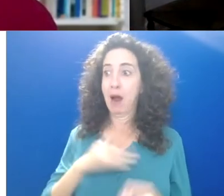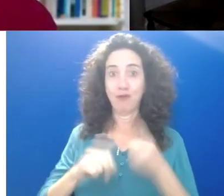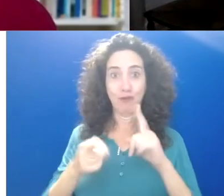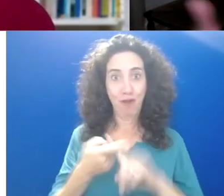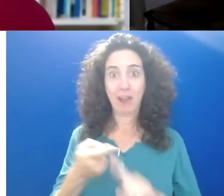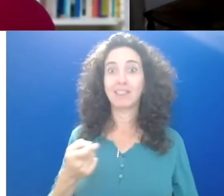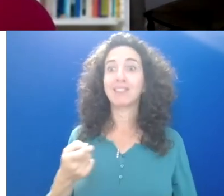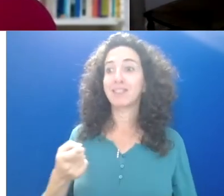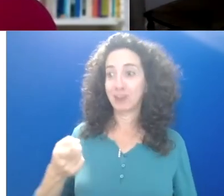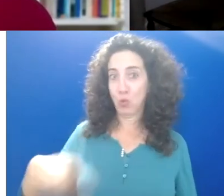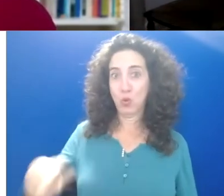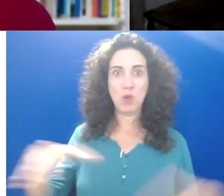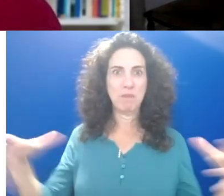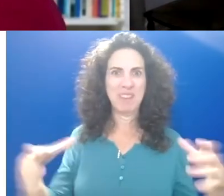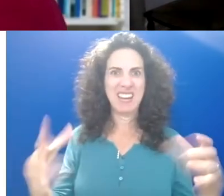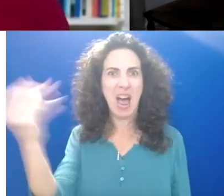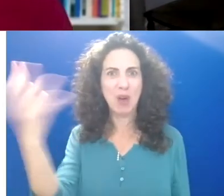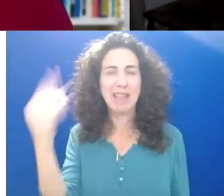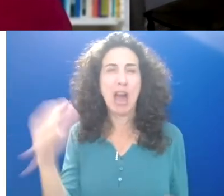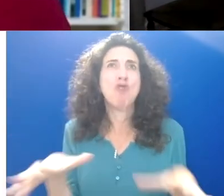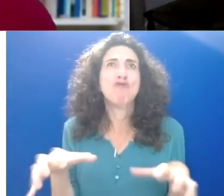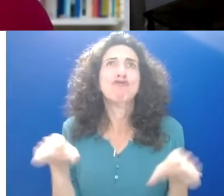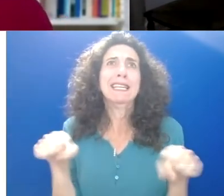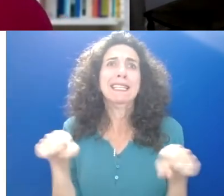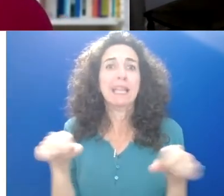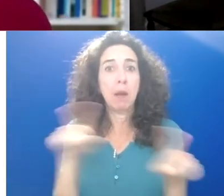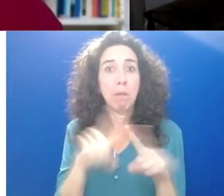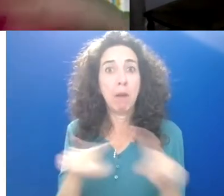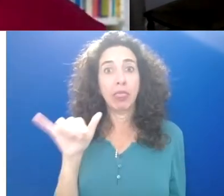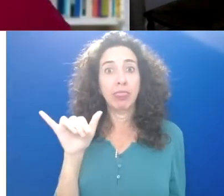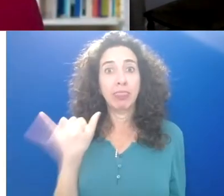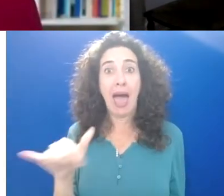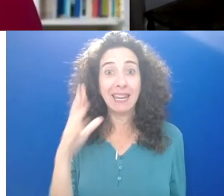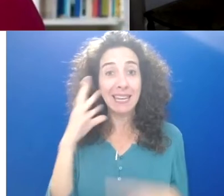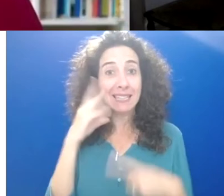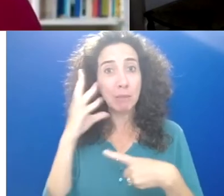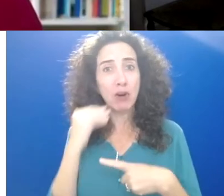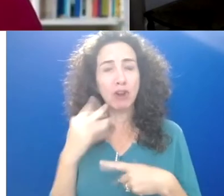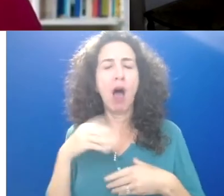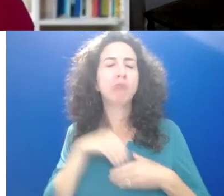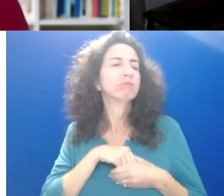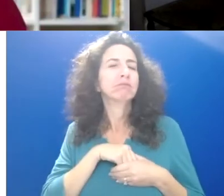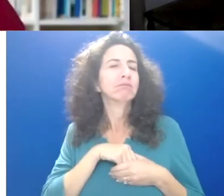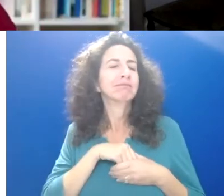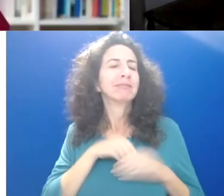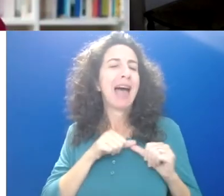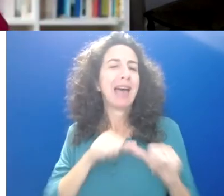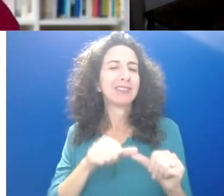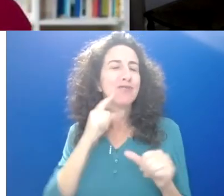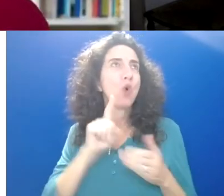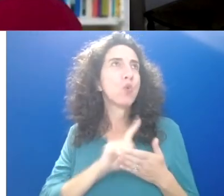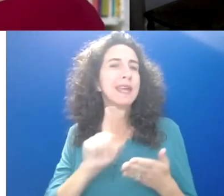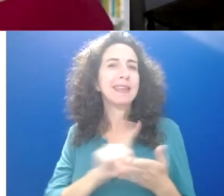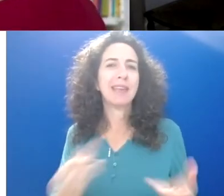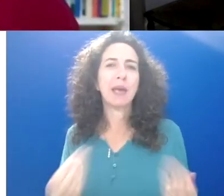God. How long did you feel good as a result? my God. Like weeks, weeks and weeks.